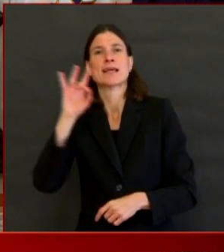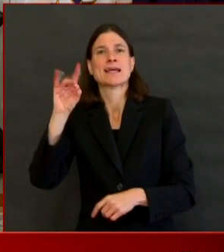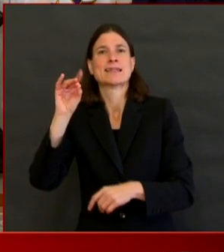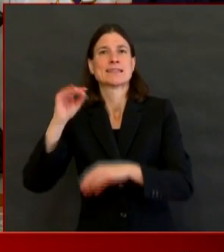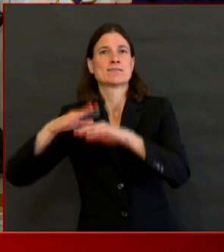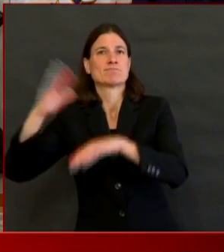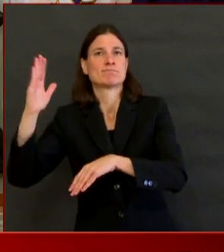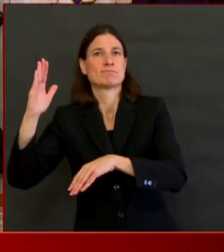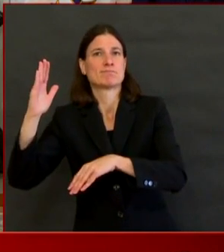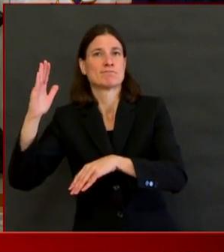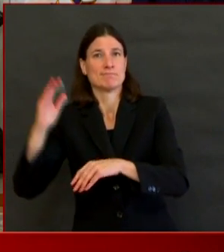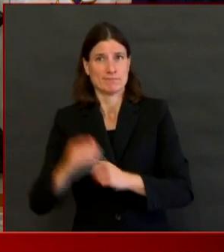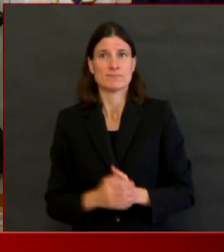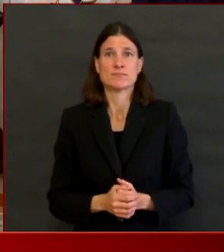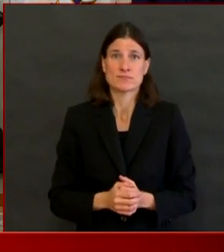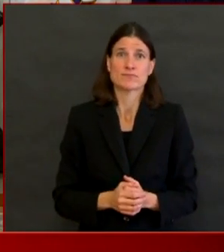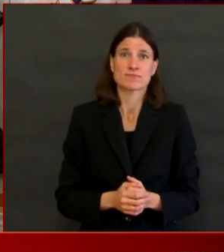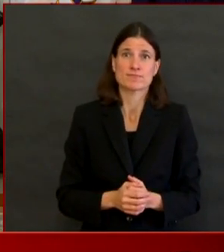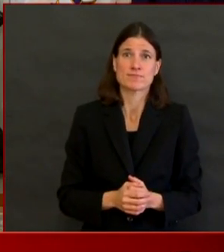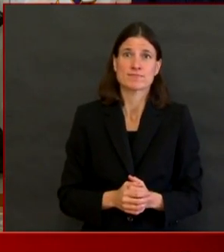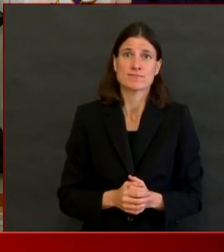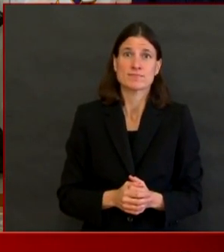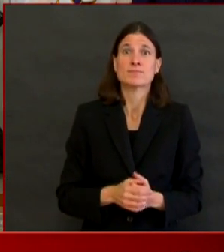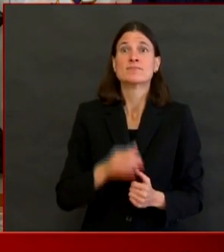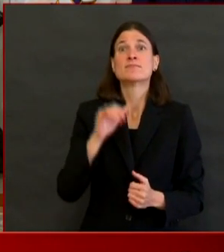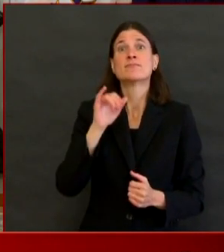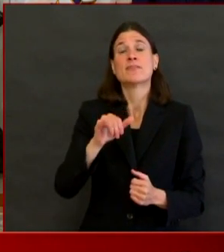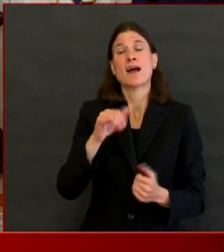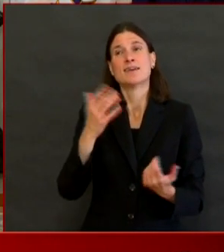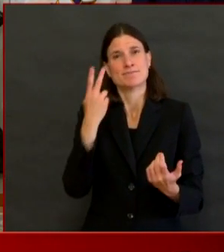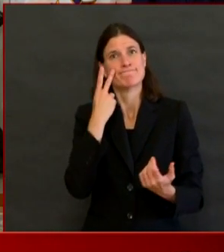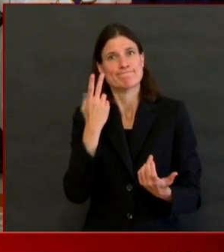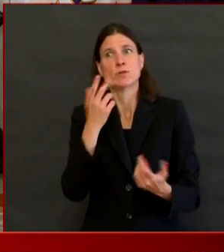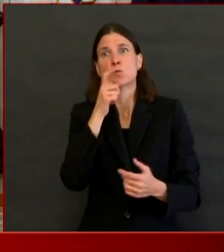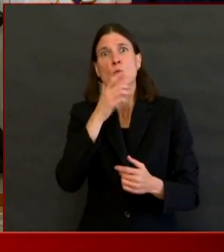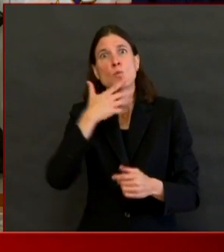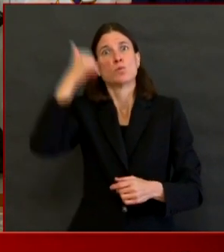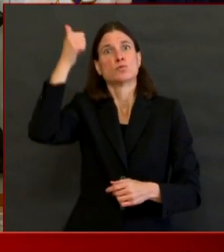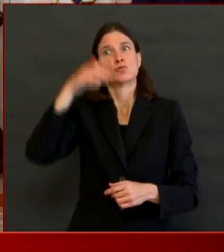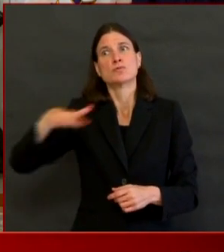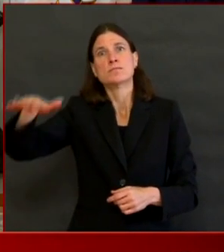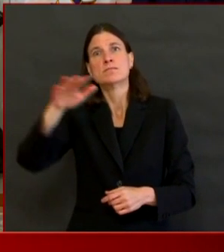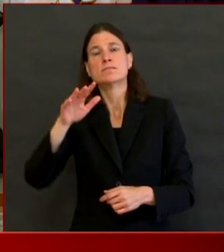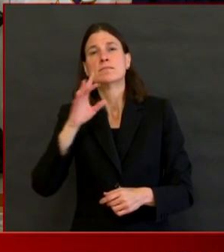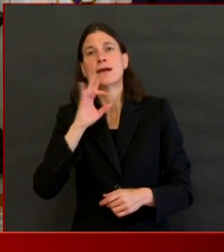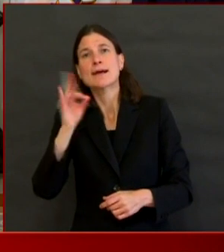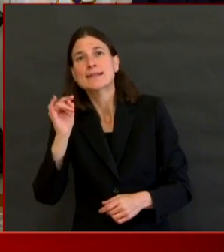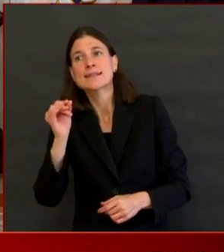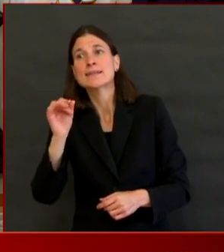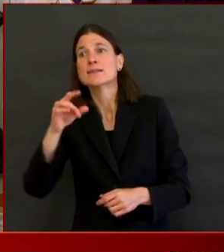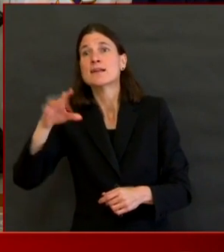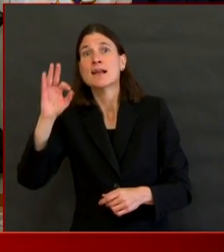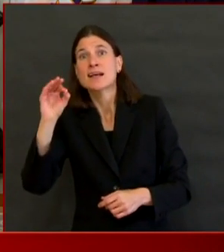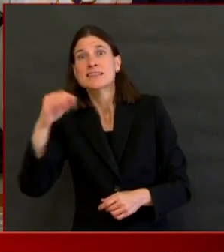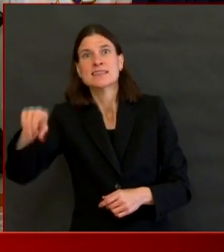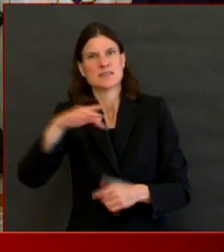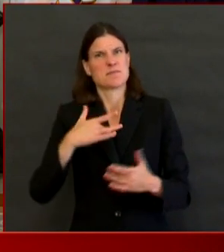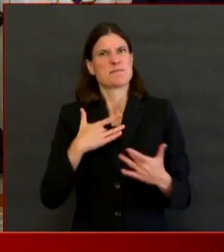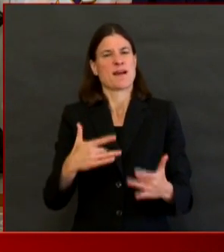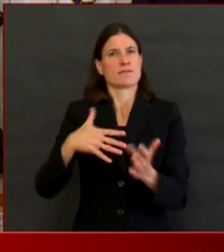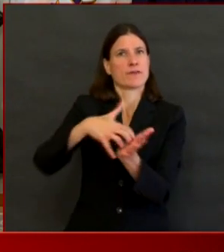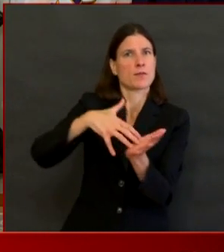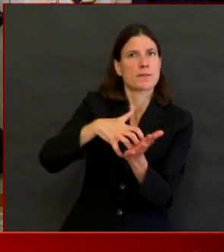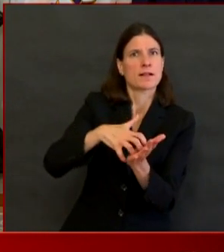to the complications of COVID-19, we continue to work very closely with nursing homes,